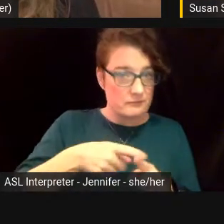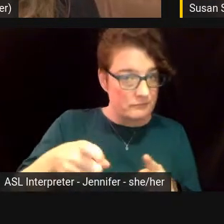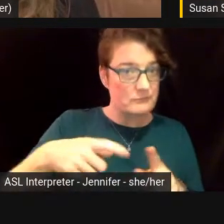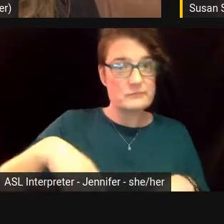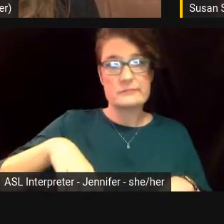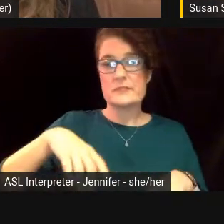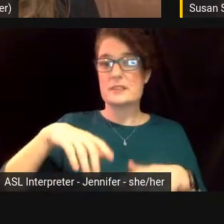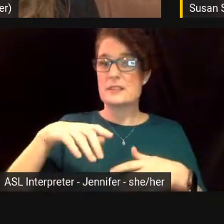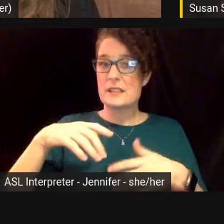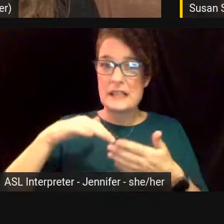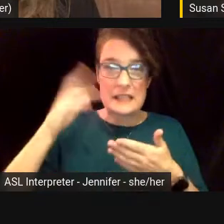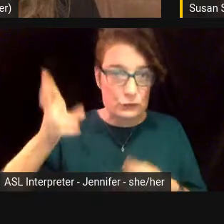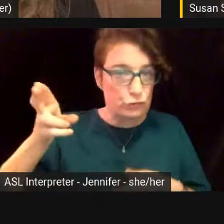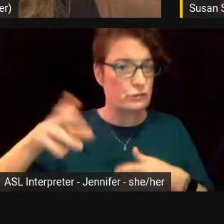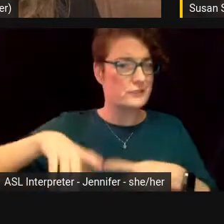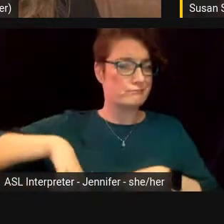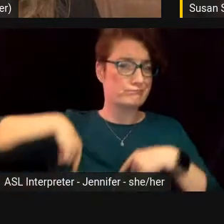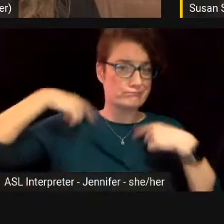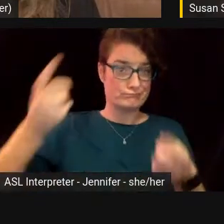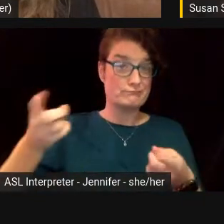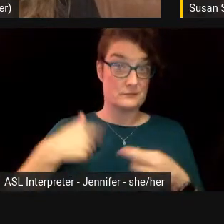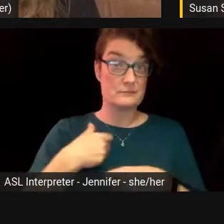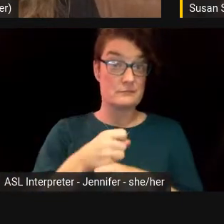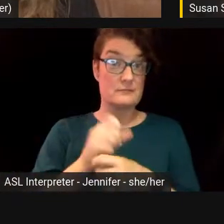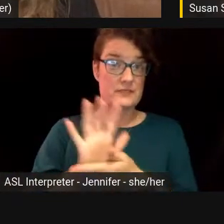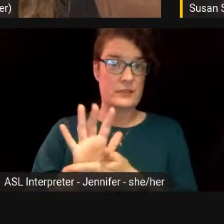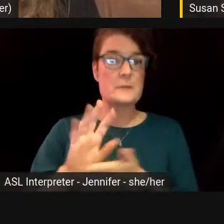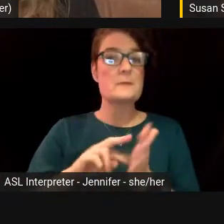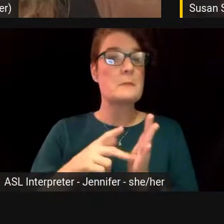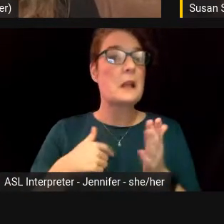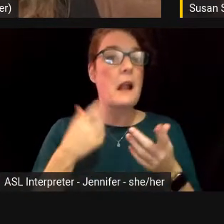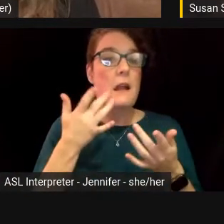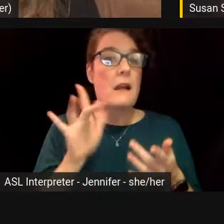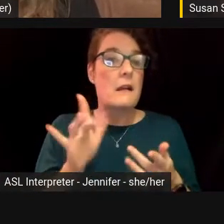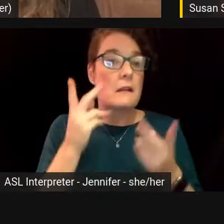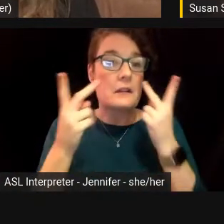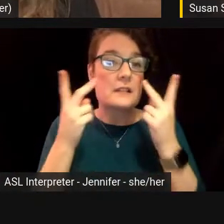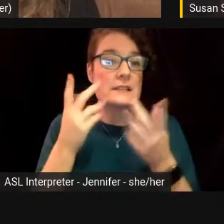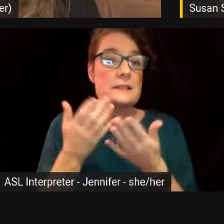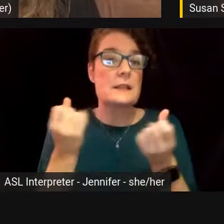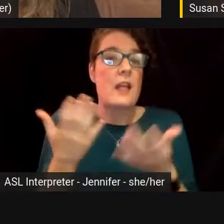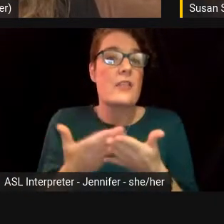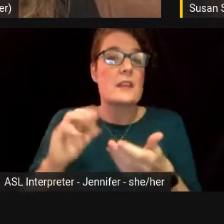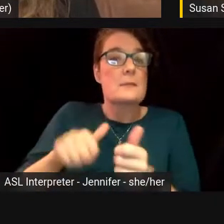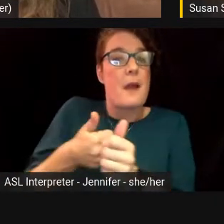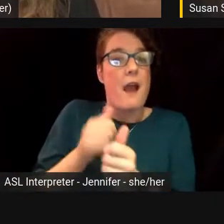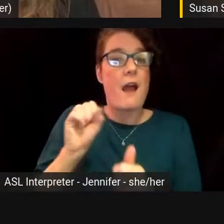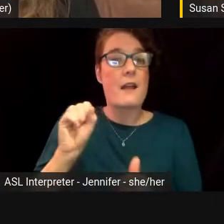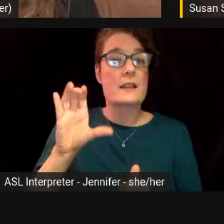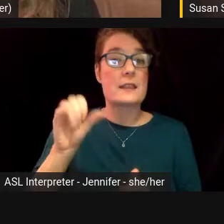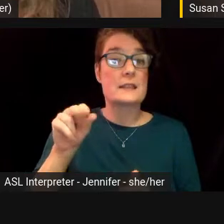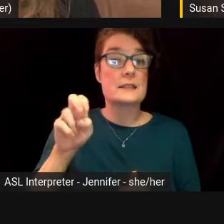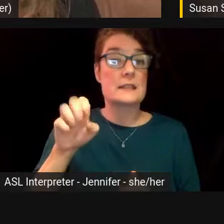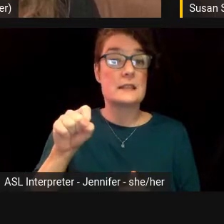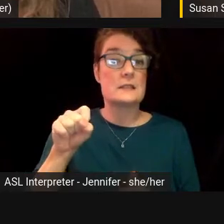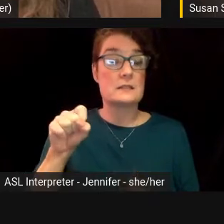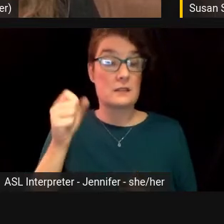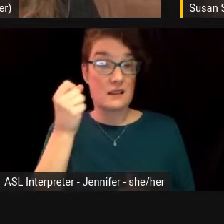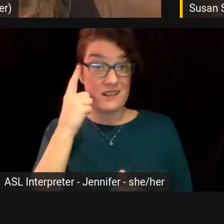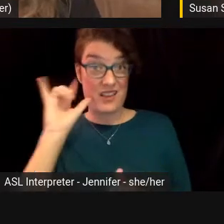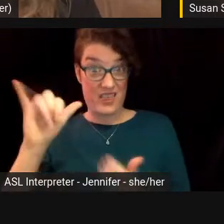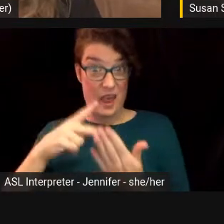get to see a lot of behind the scenes stuff with films. And I was one of the consultants on that